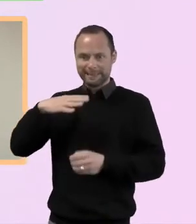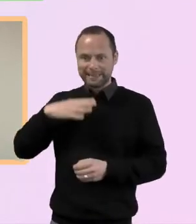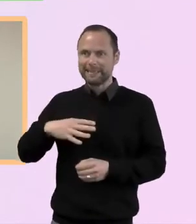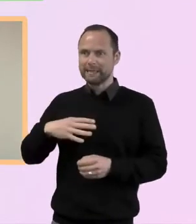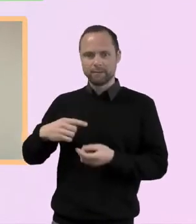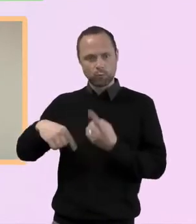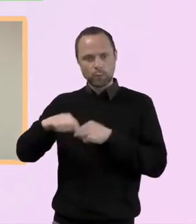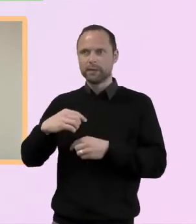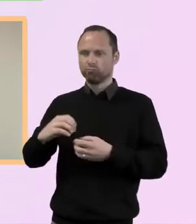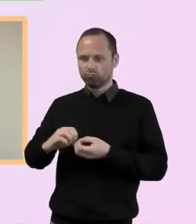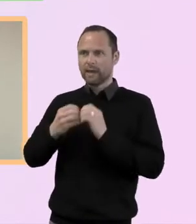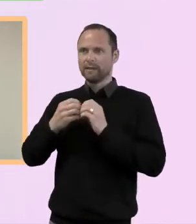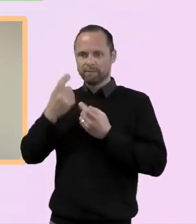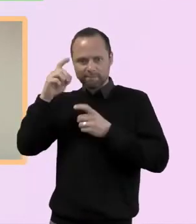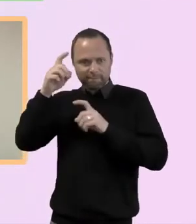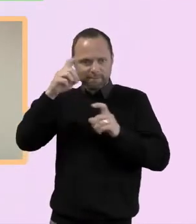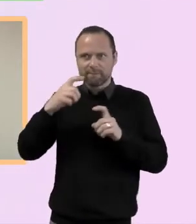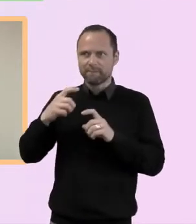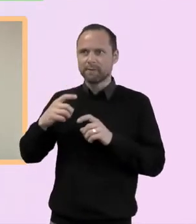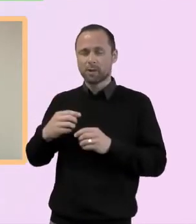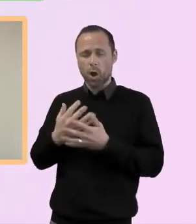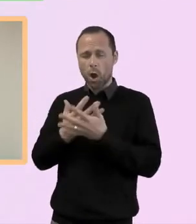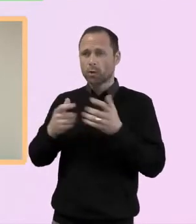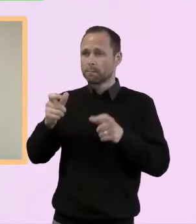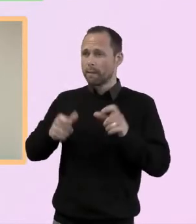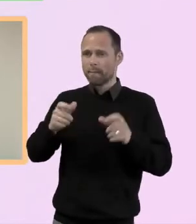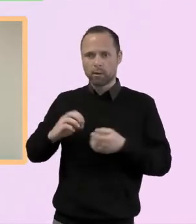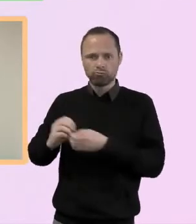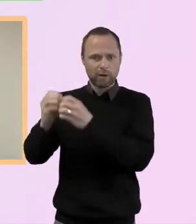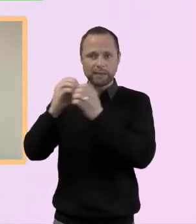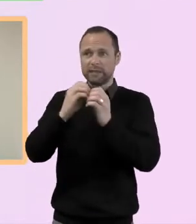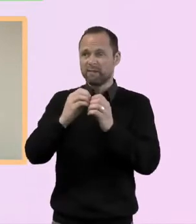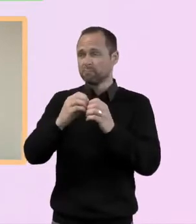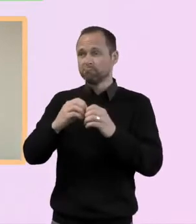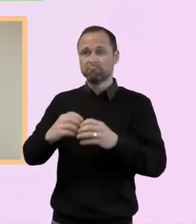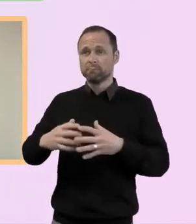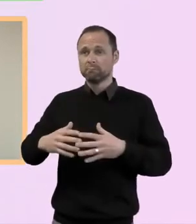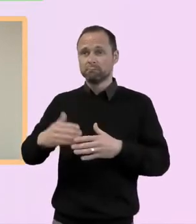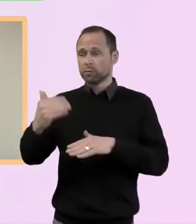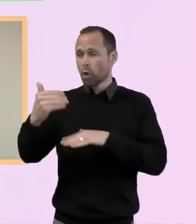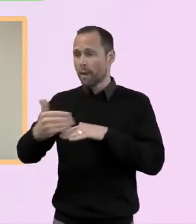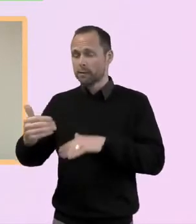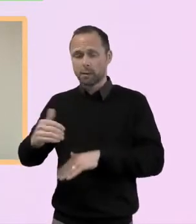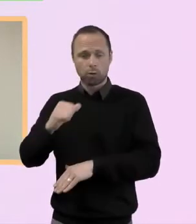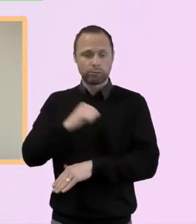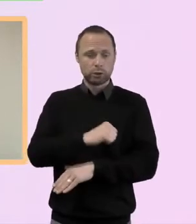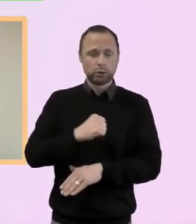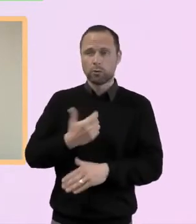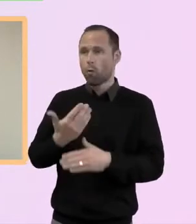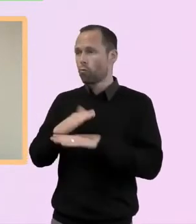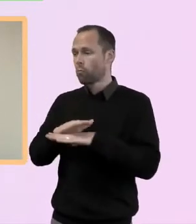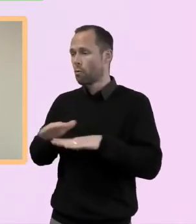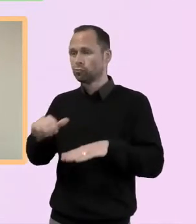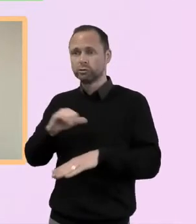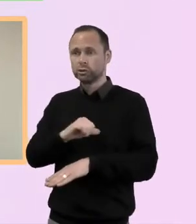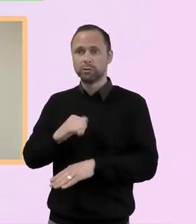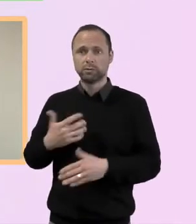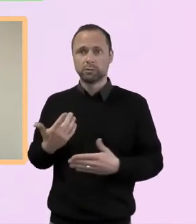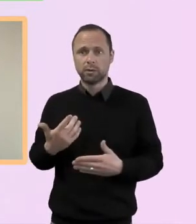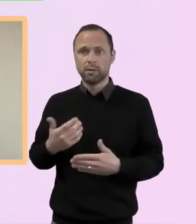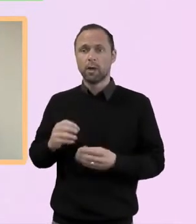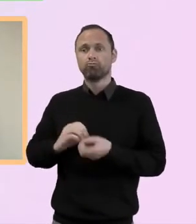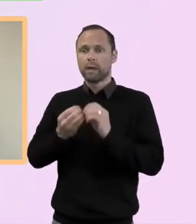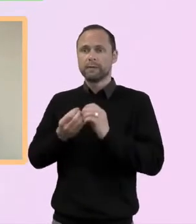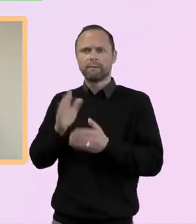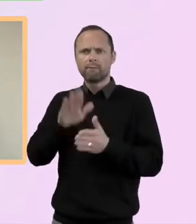many people being so creative, whether they're Christians or not, or churches or not, just that creativity that we know all comes from God, even if people don't